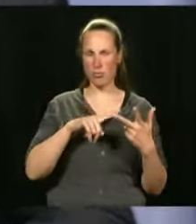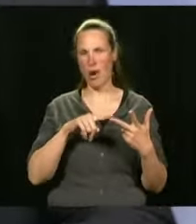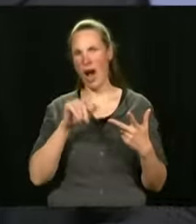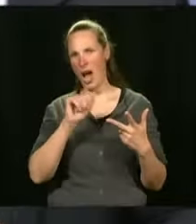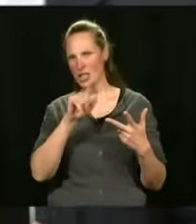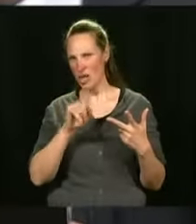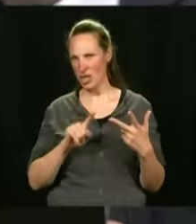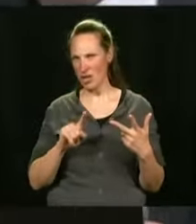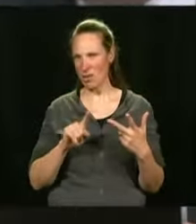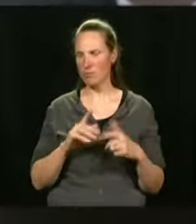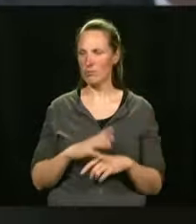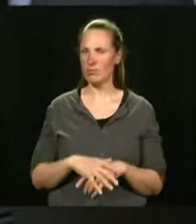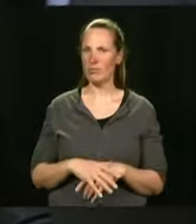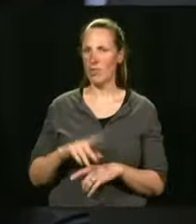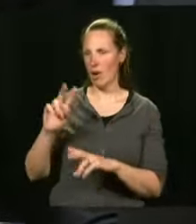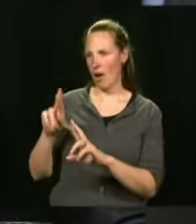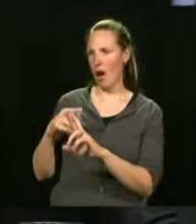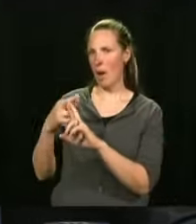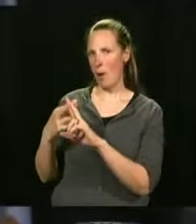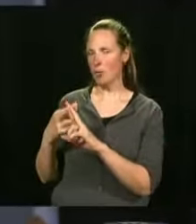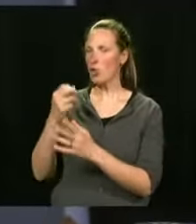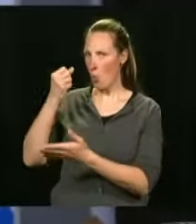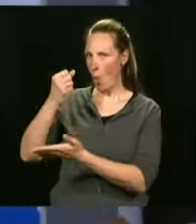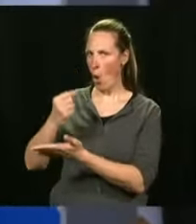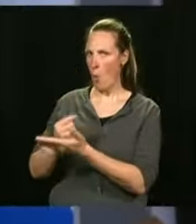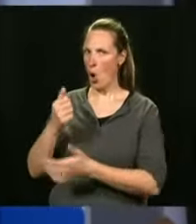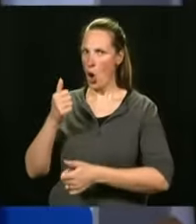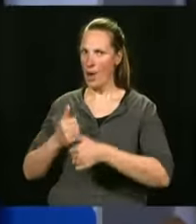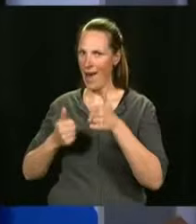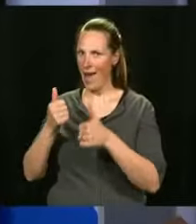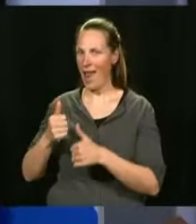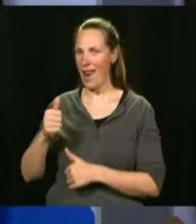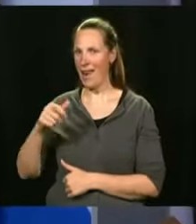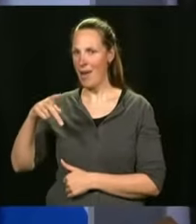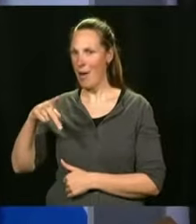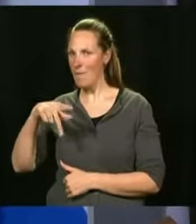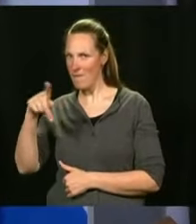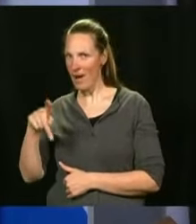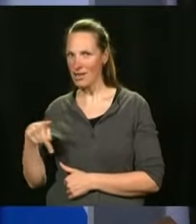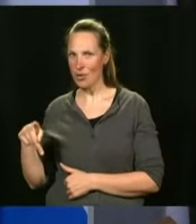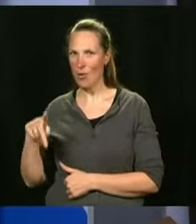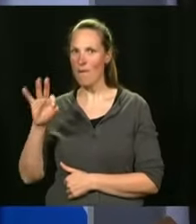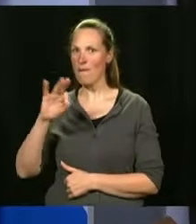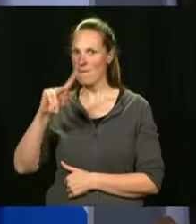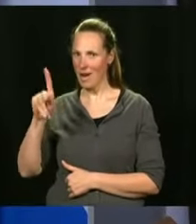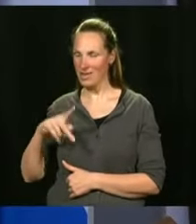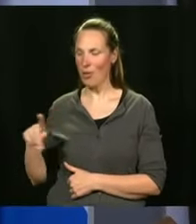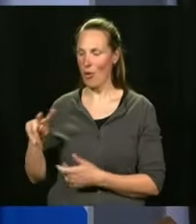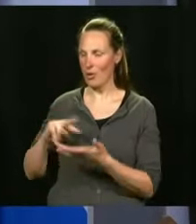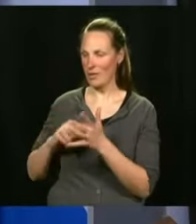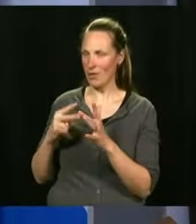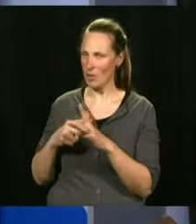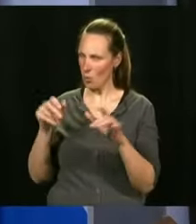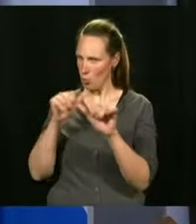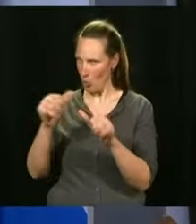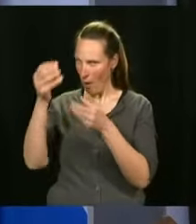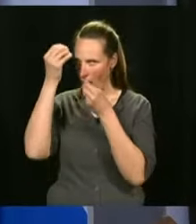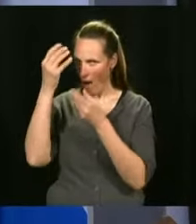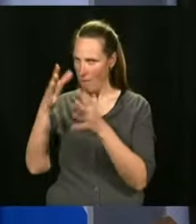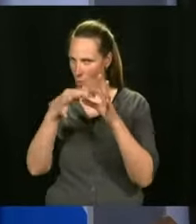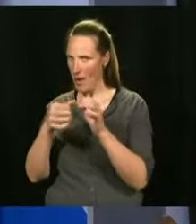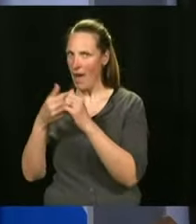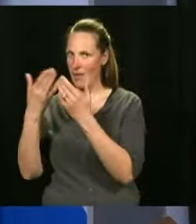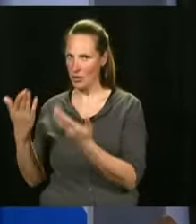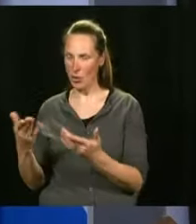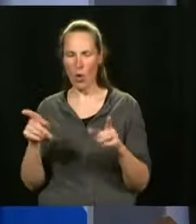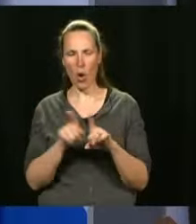You have to understand that the approved vaccine is Pfizer. I gave you information of publications that were